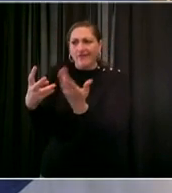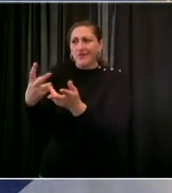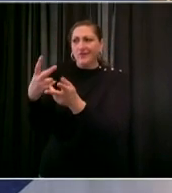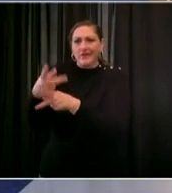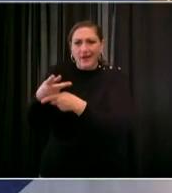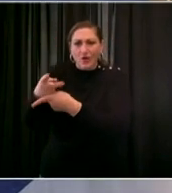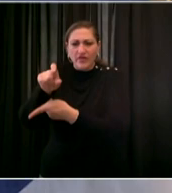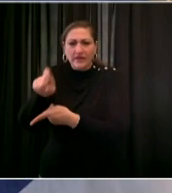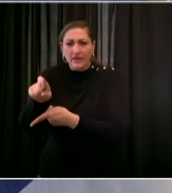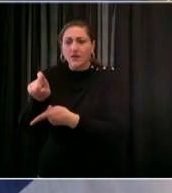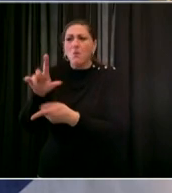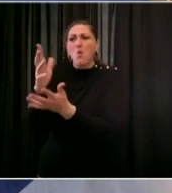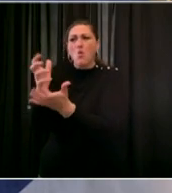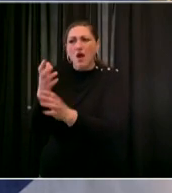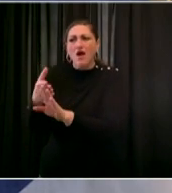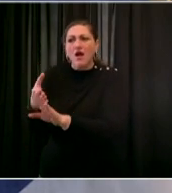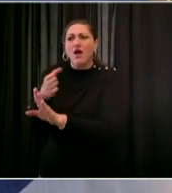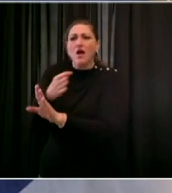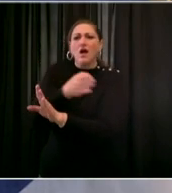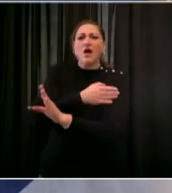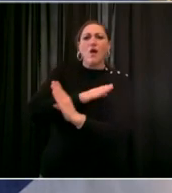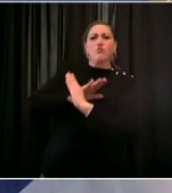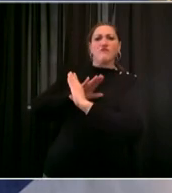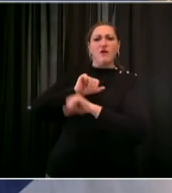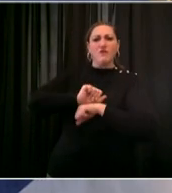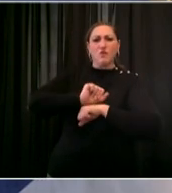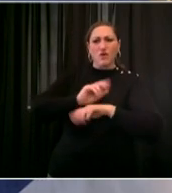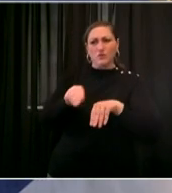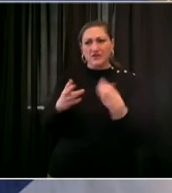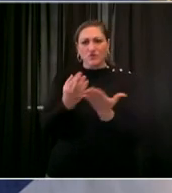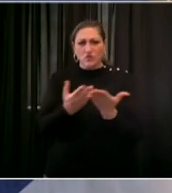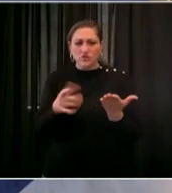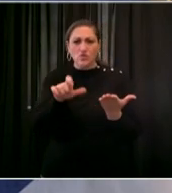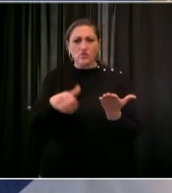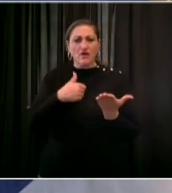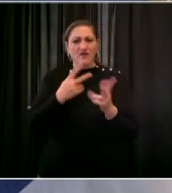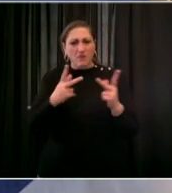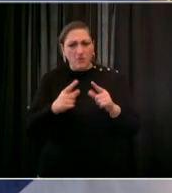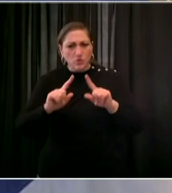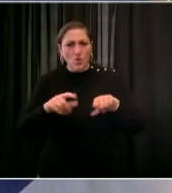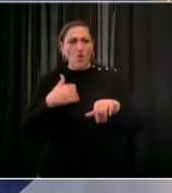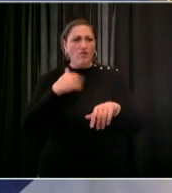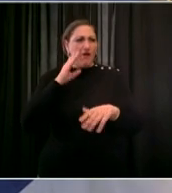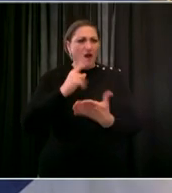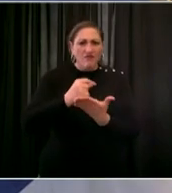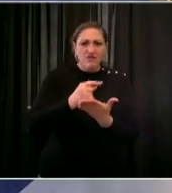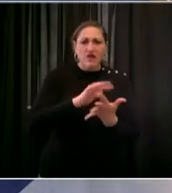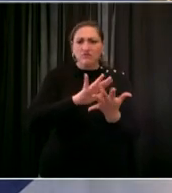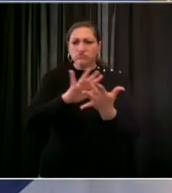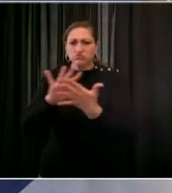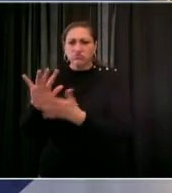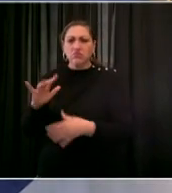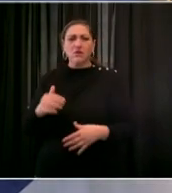that our city personnel and contractors must have a better understanding of the legal options and responsibilities